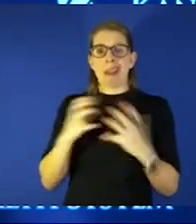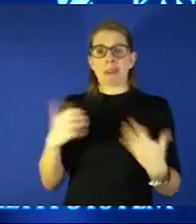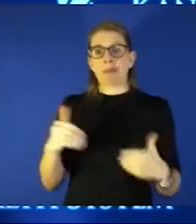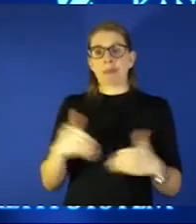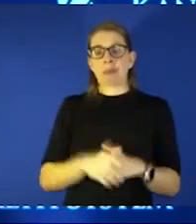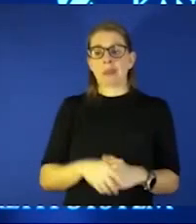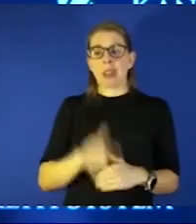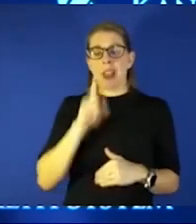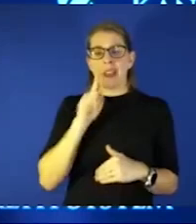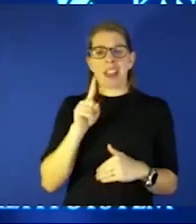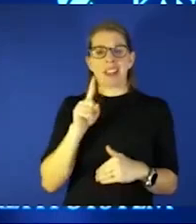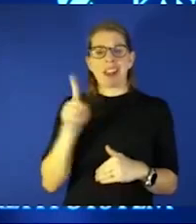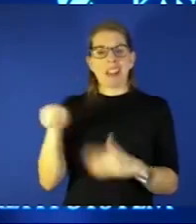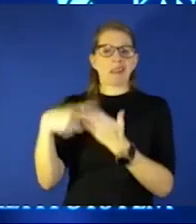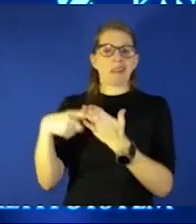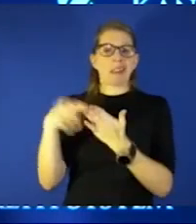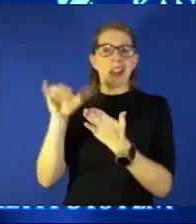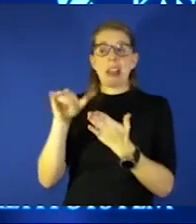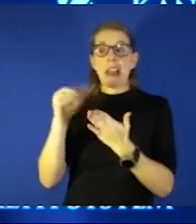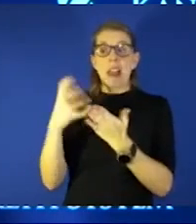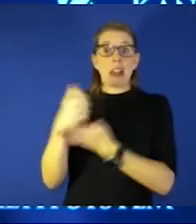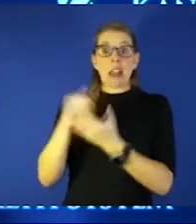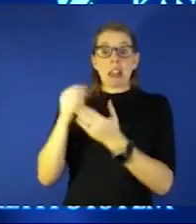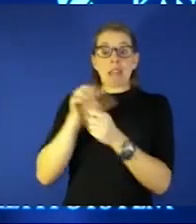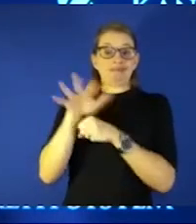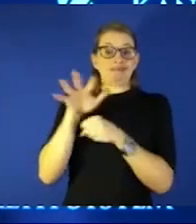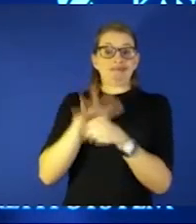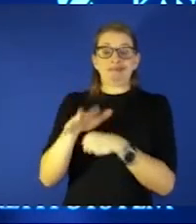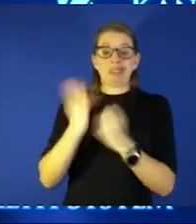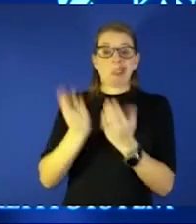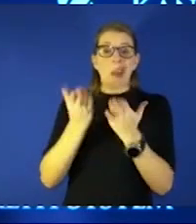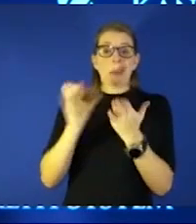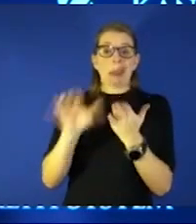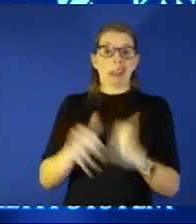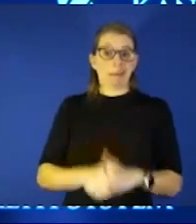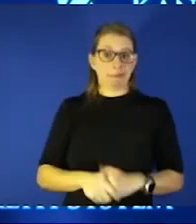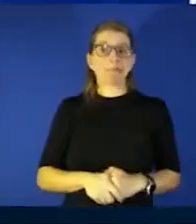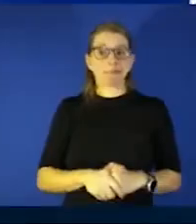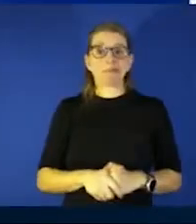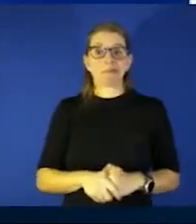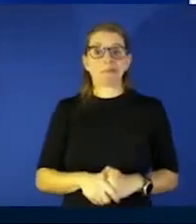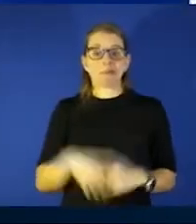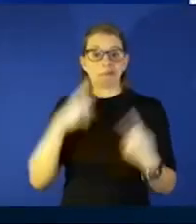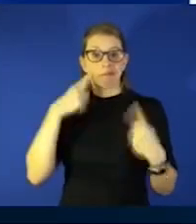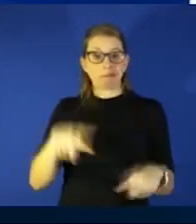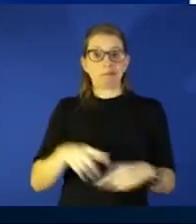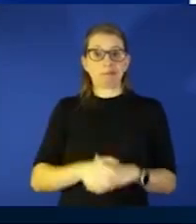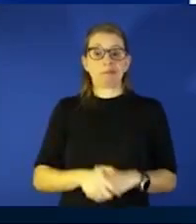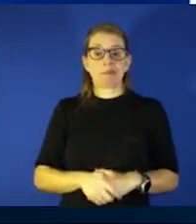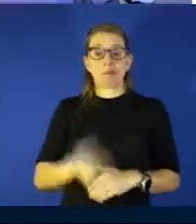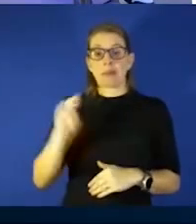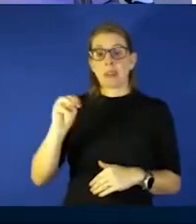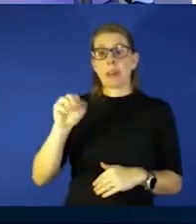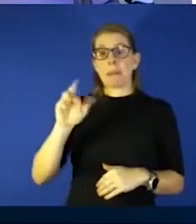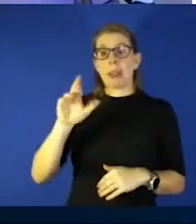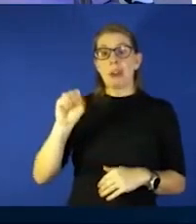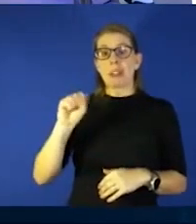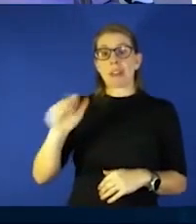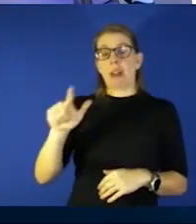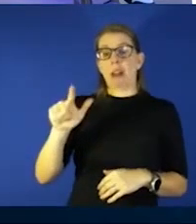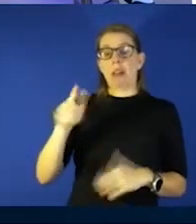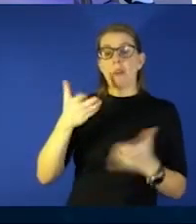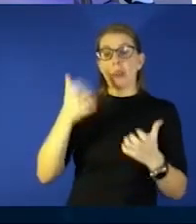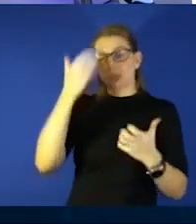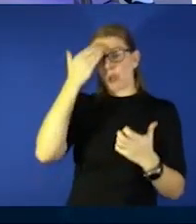and i just don't know that we have the information yet to to recommend that yeah i i would agree varisol uh wants to know can an